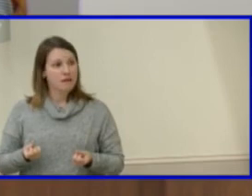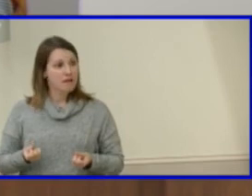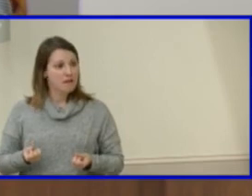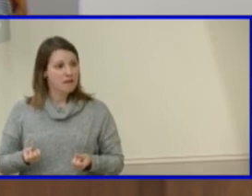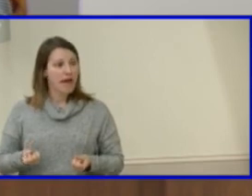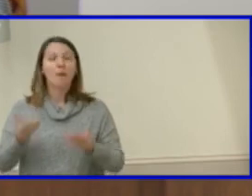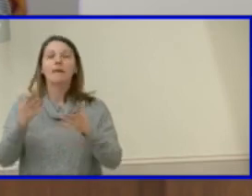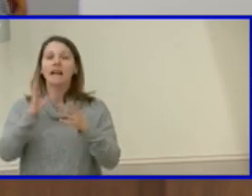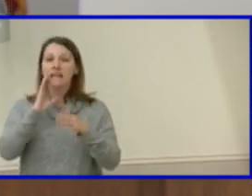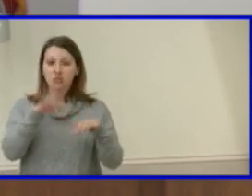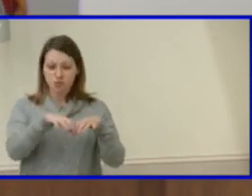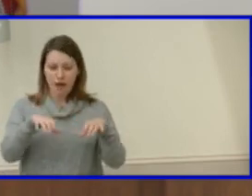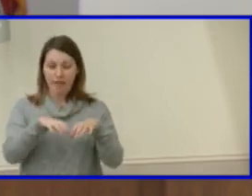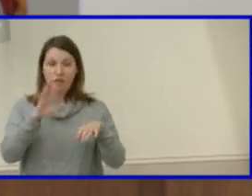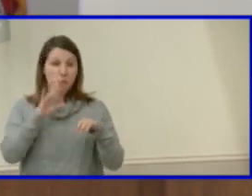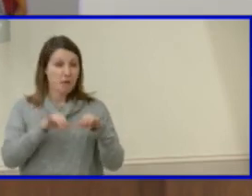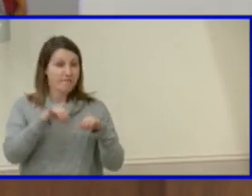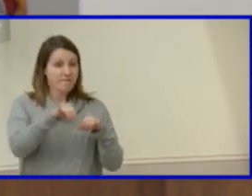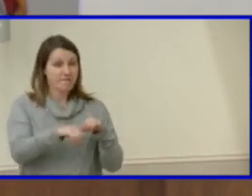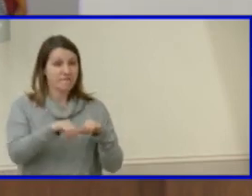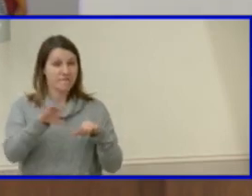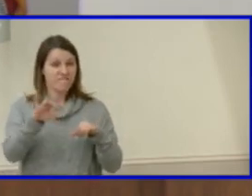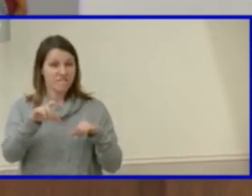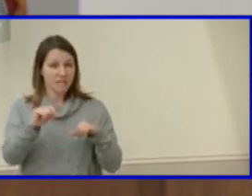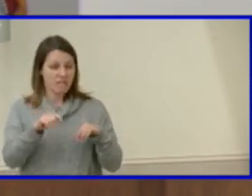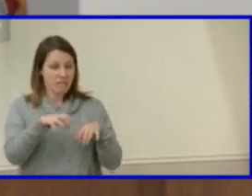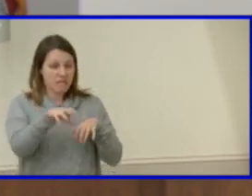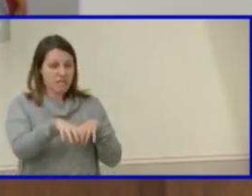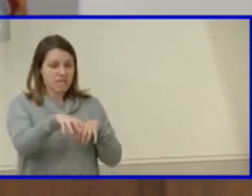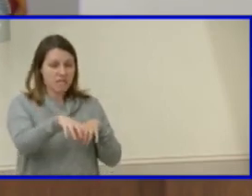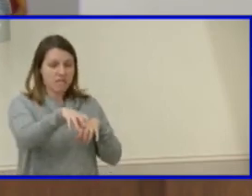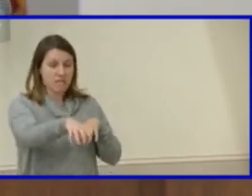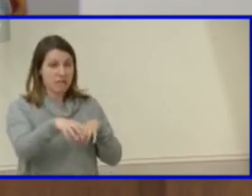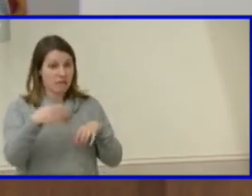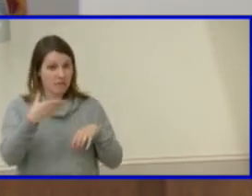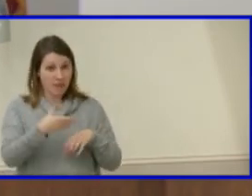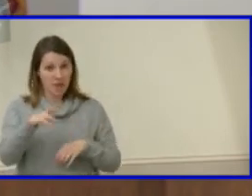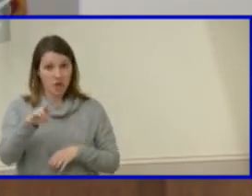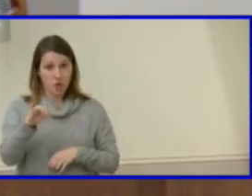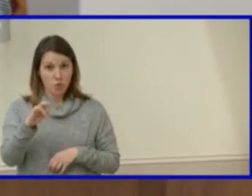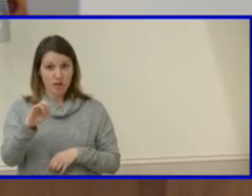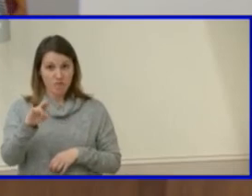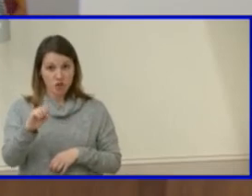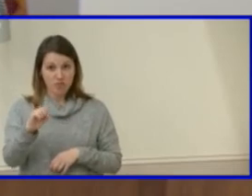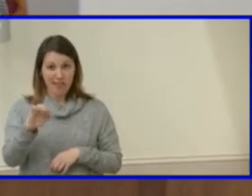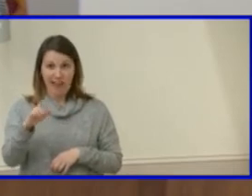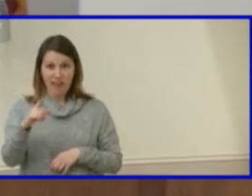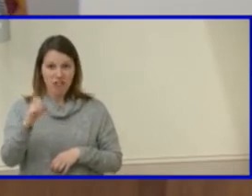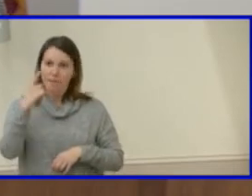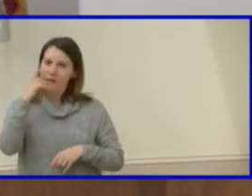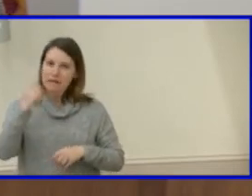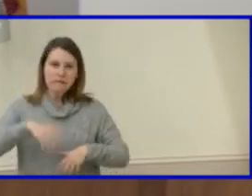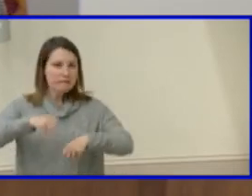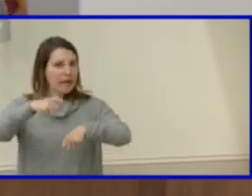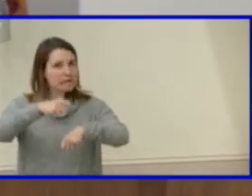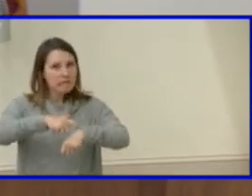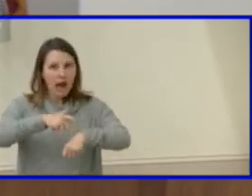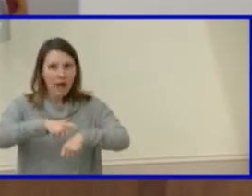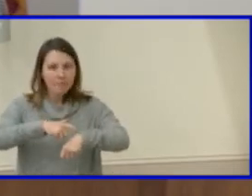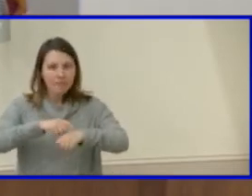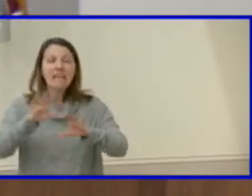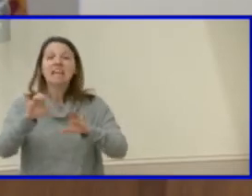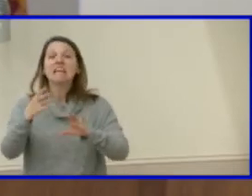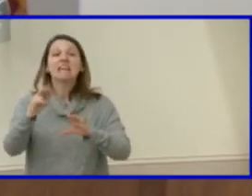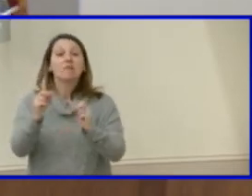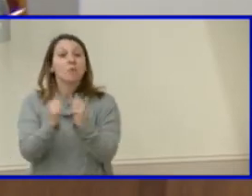if if we have space because it takes time to even with the move in year two let me be clear